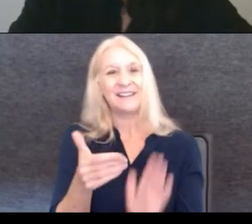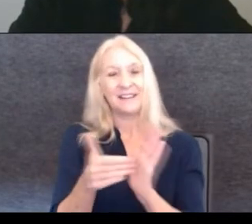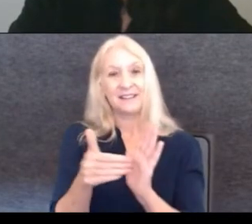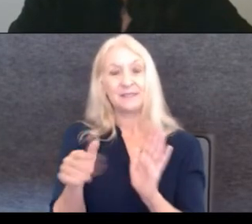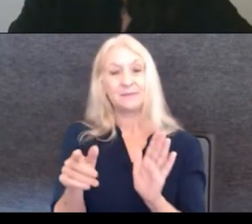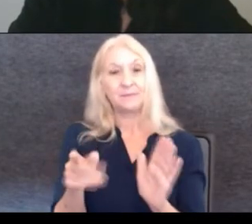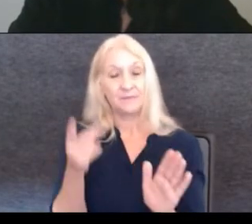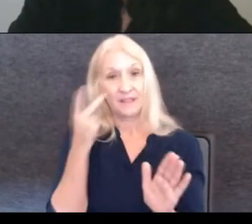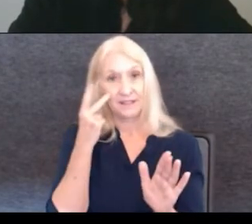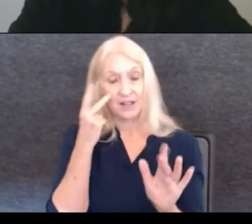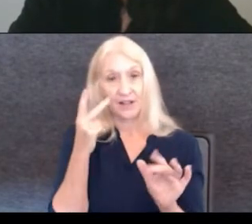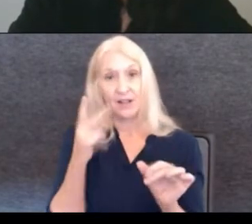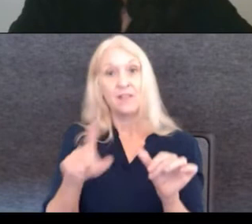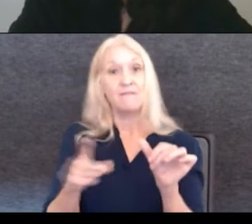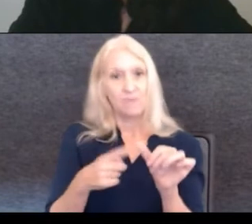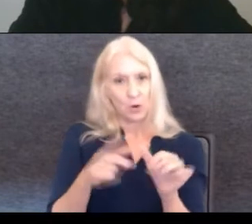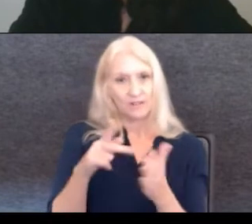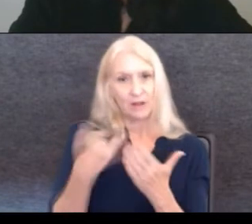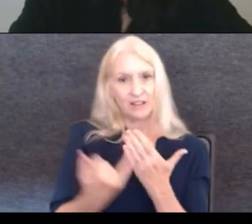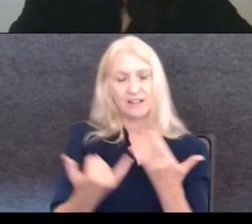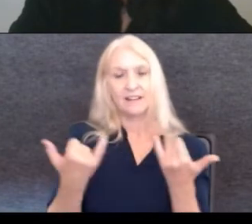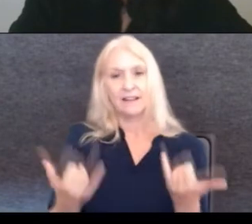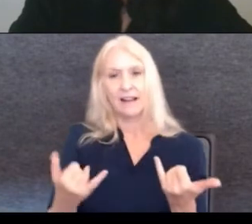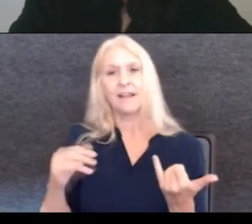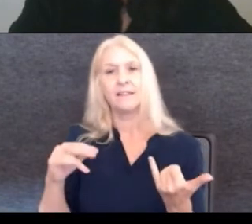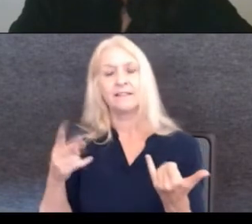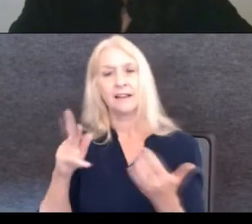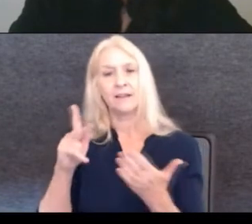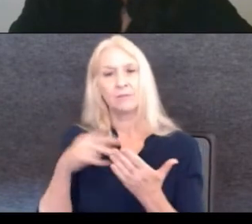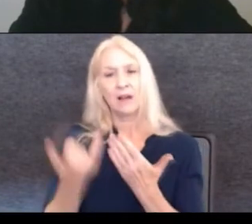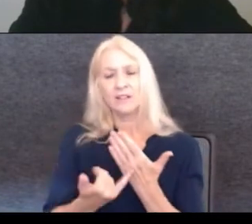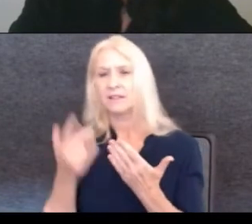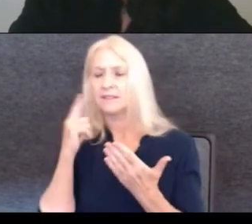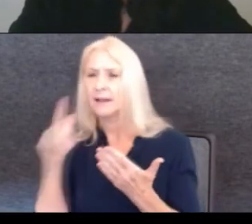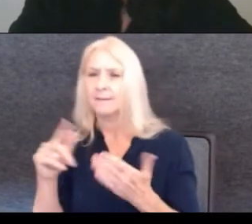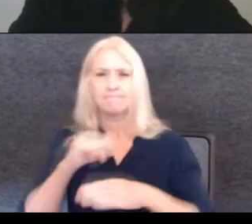you saw it in the first project, and now you see it again, this kind of screening that you do.